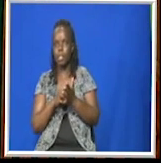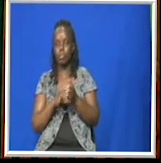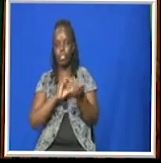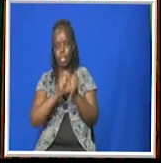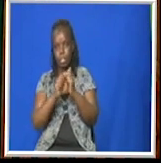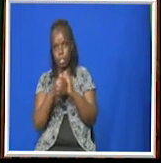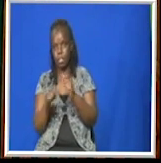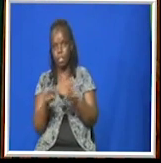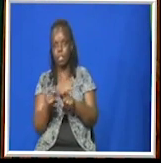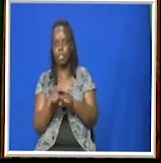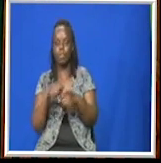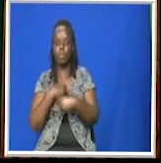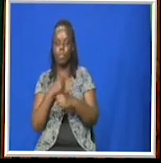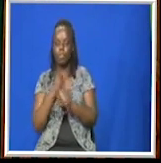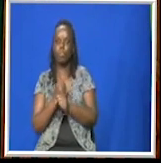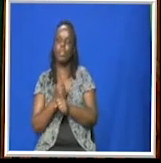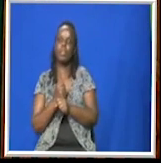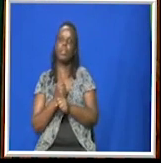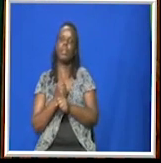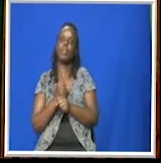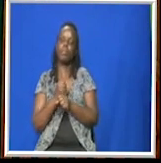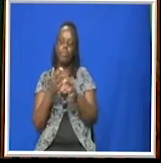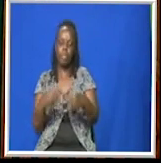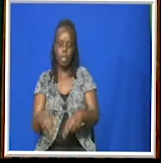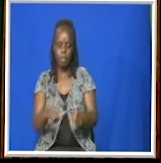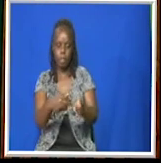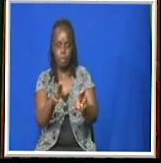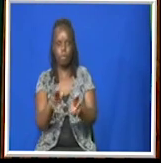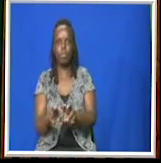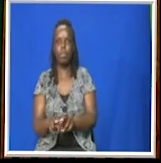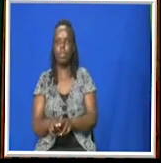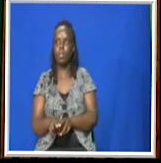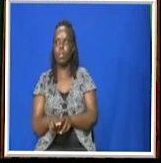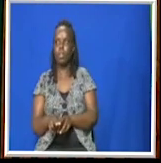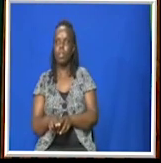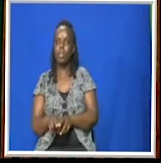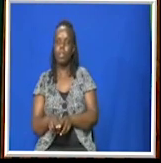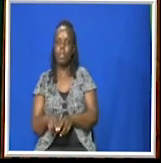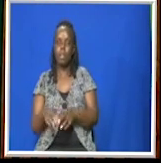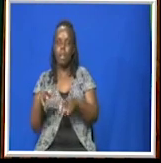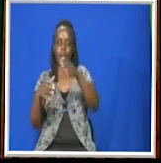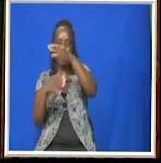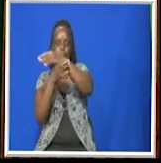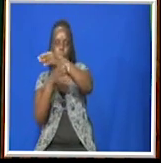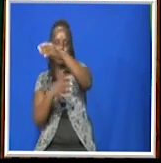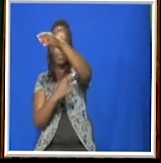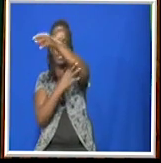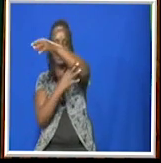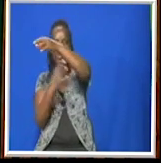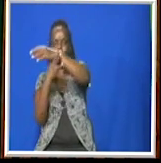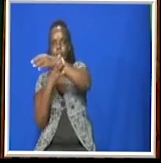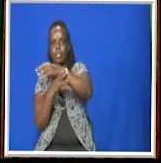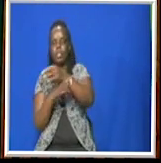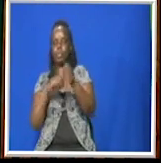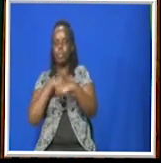to make it that we have a road or a bridge. So we are making changes.